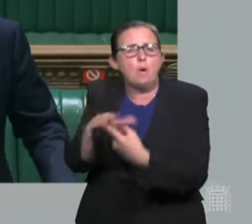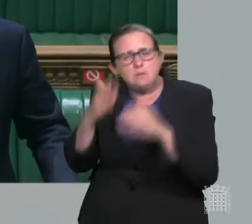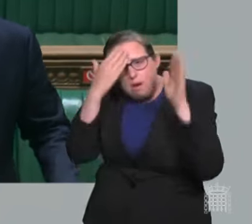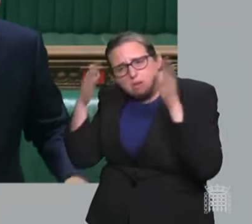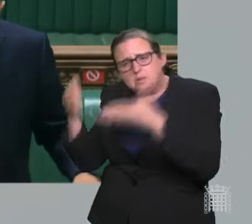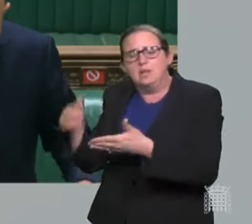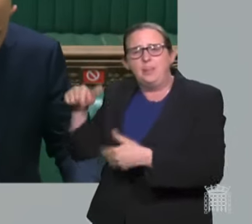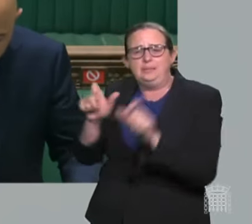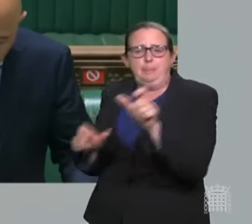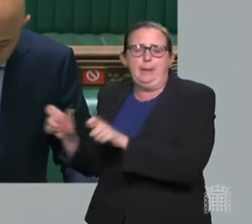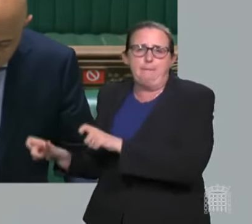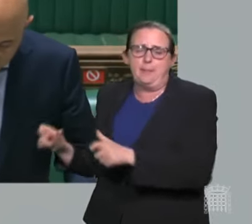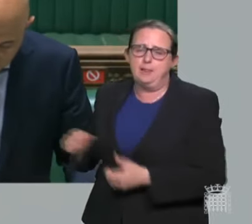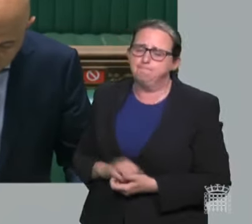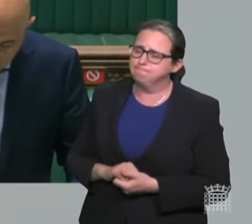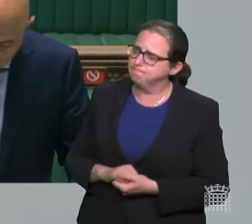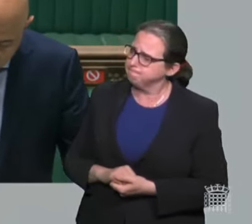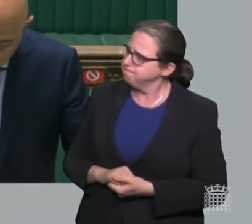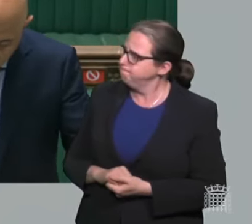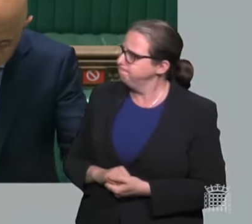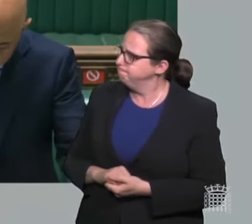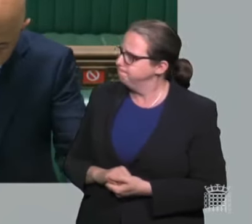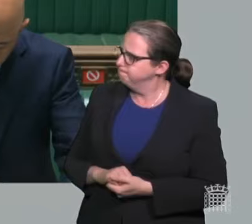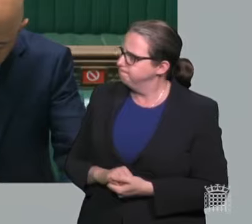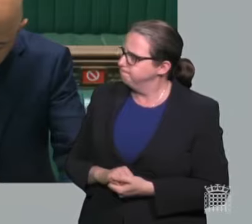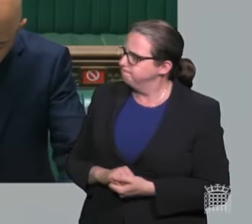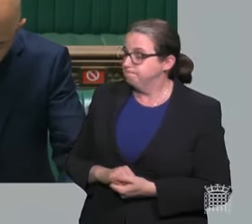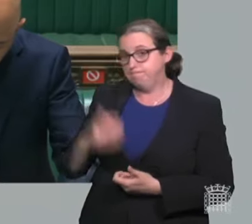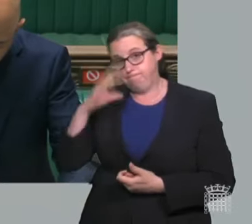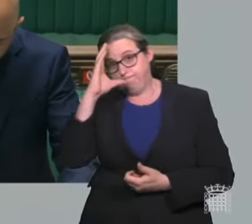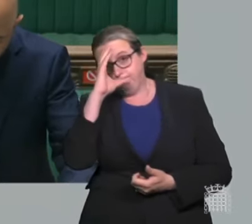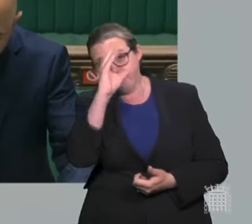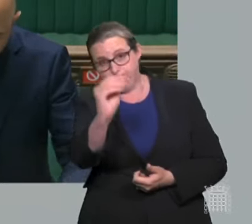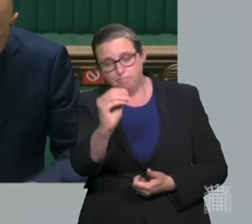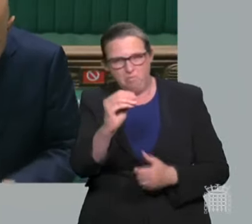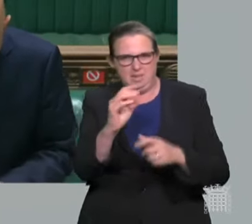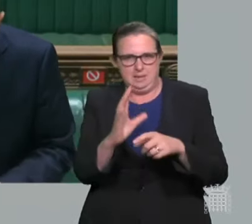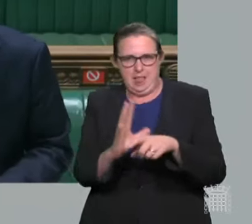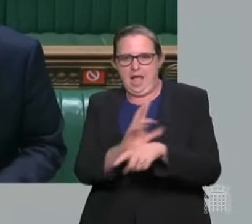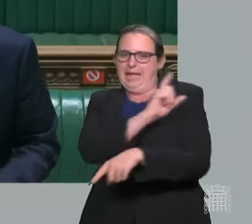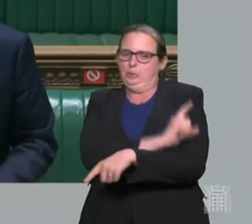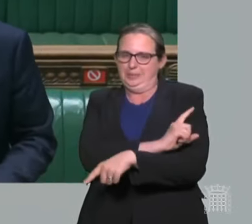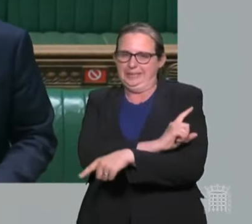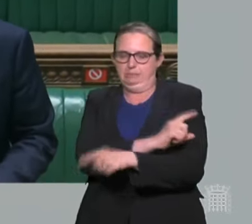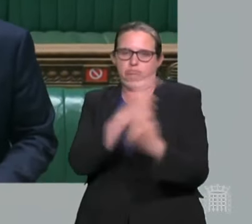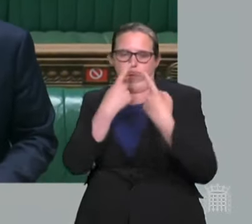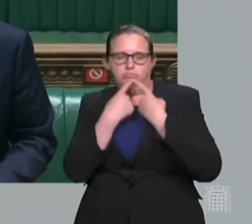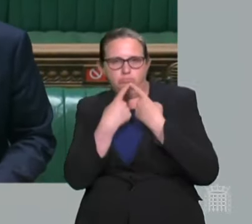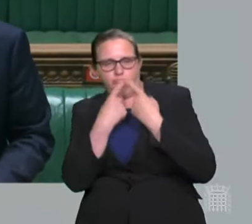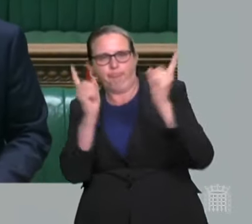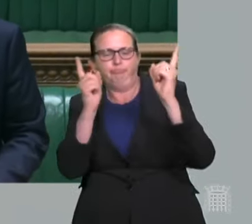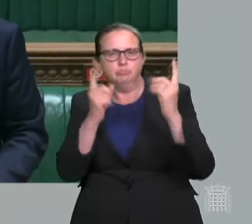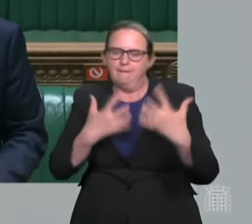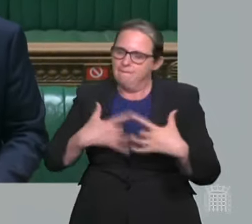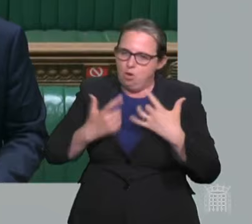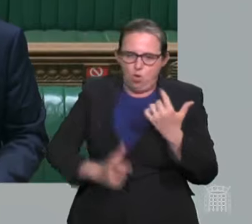Now as I said to this House, as I set out, Mr Speaker, last week, I remain confident that we can